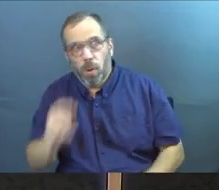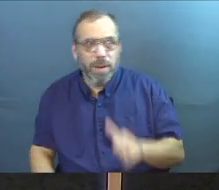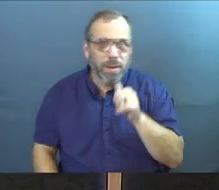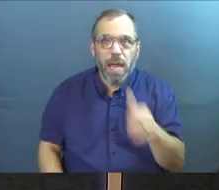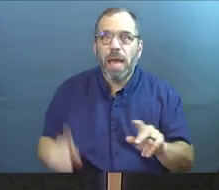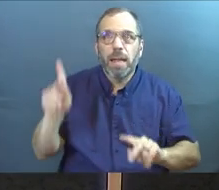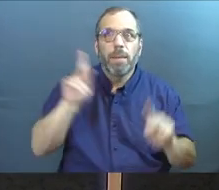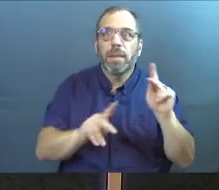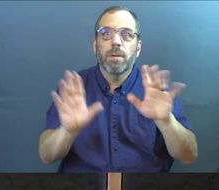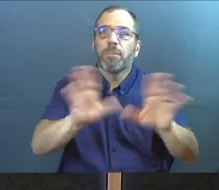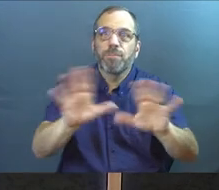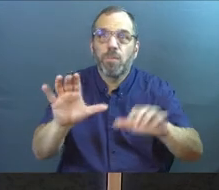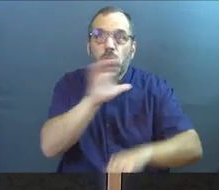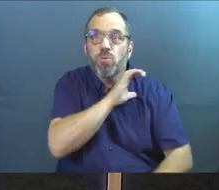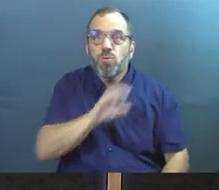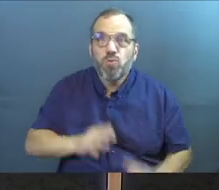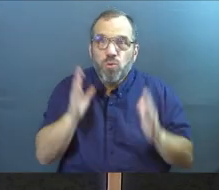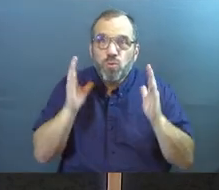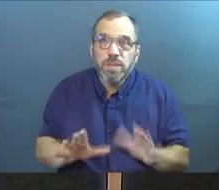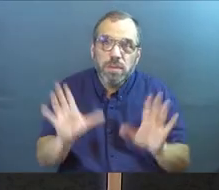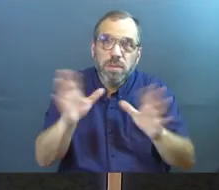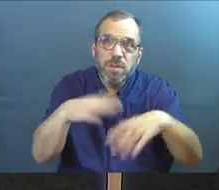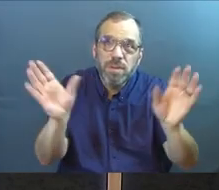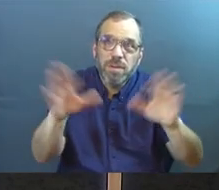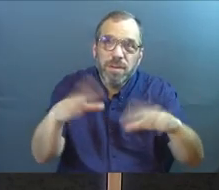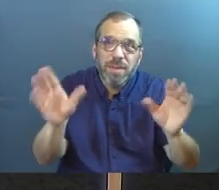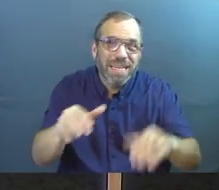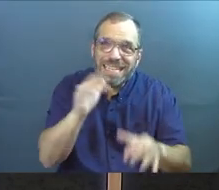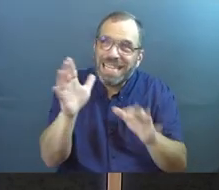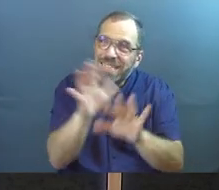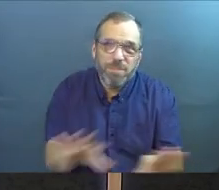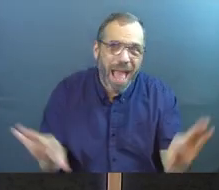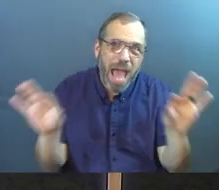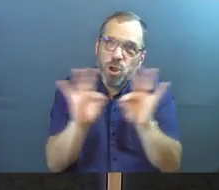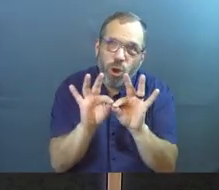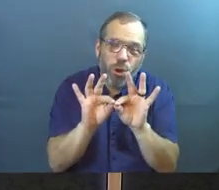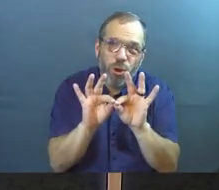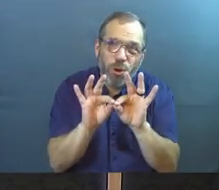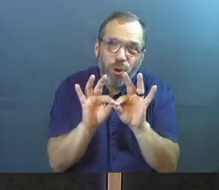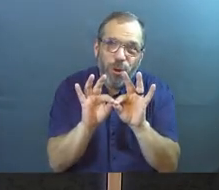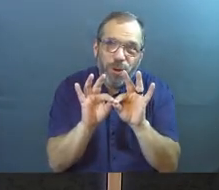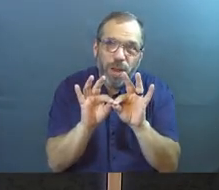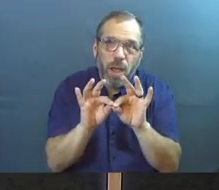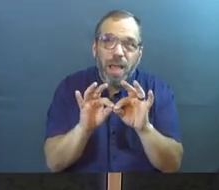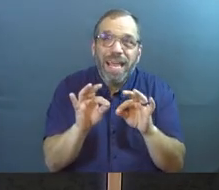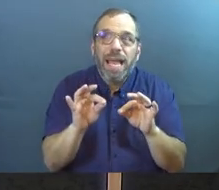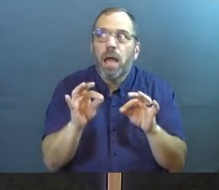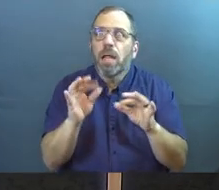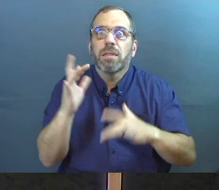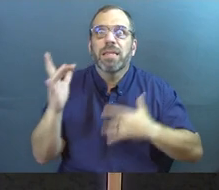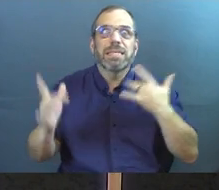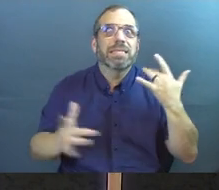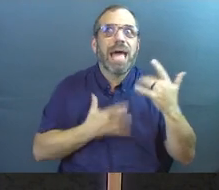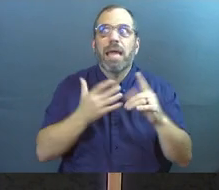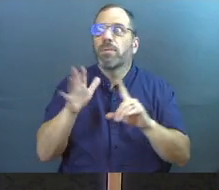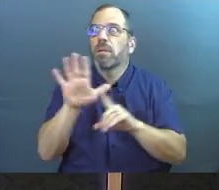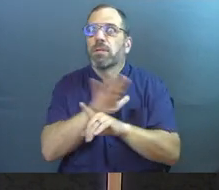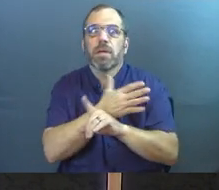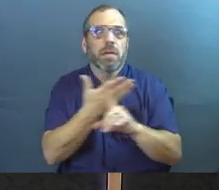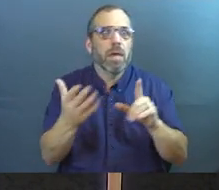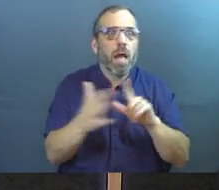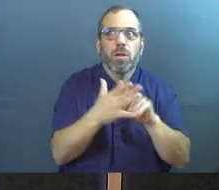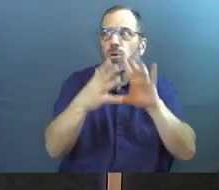People of God, it should not matter. The excitement and the color and the